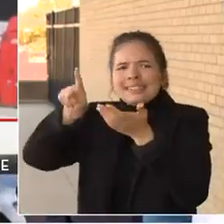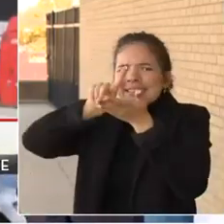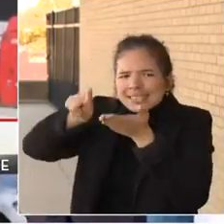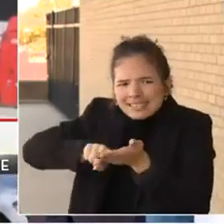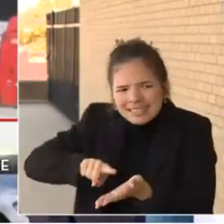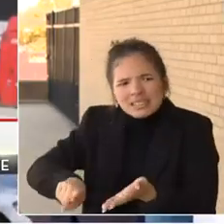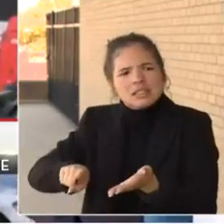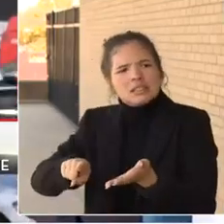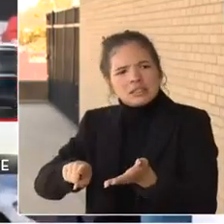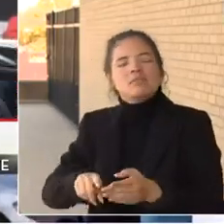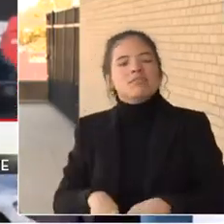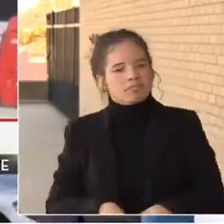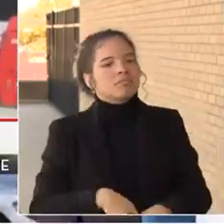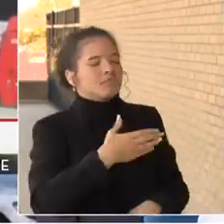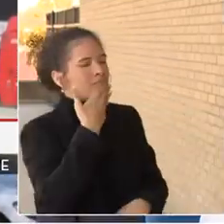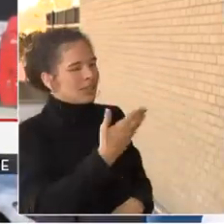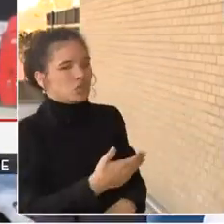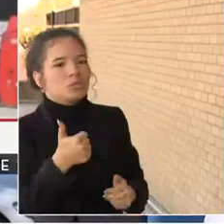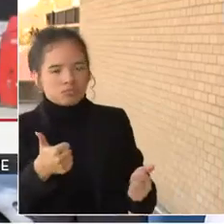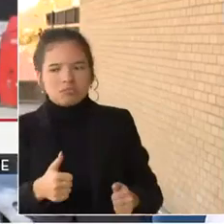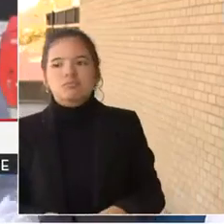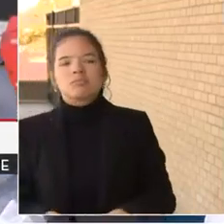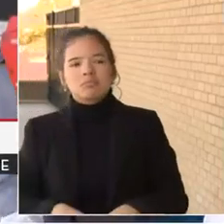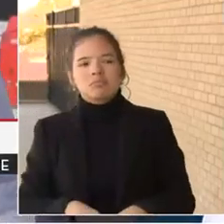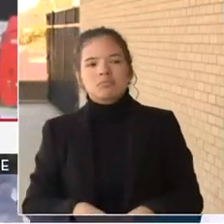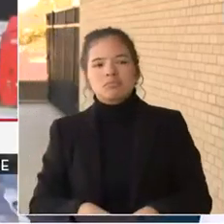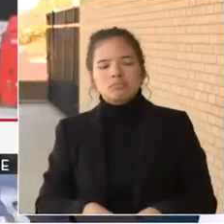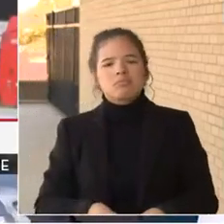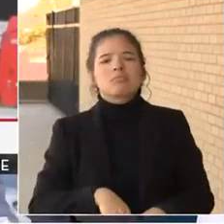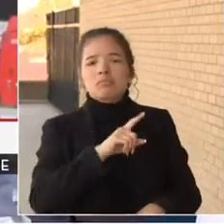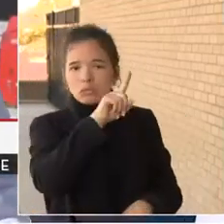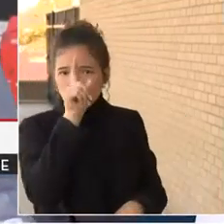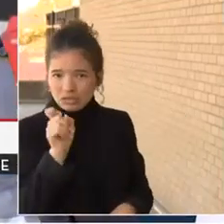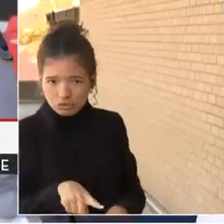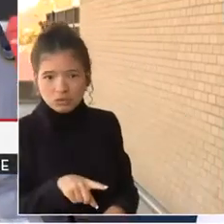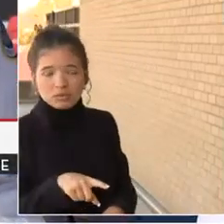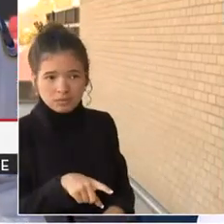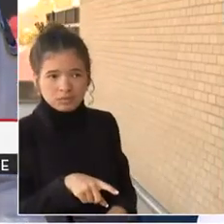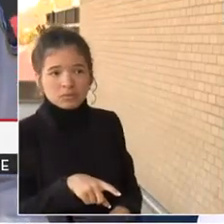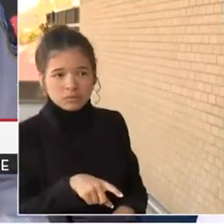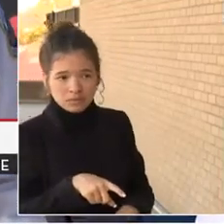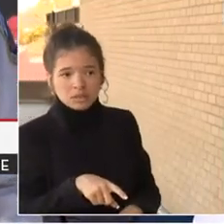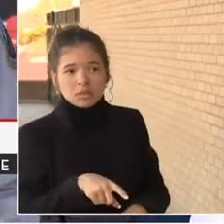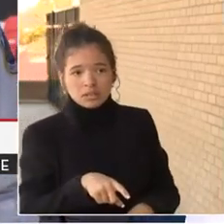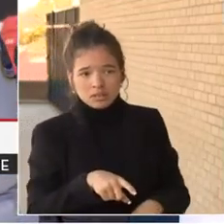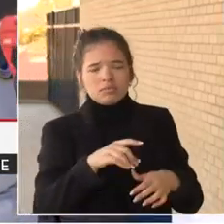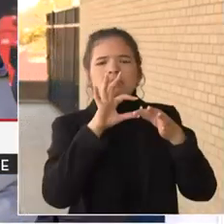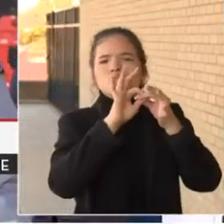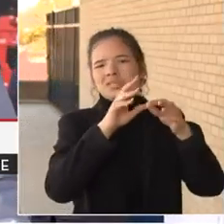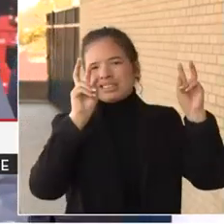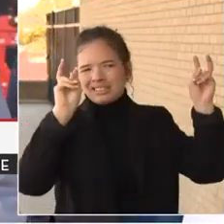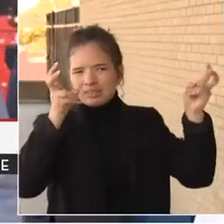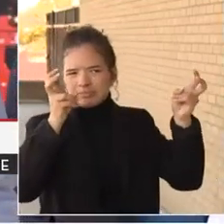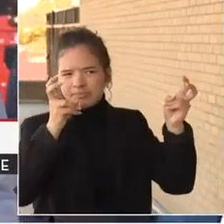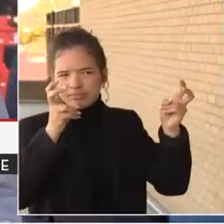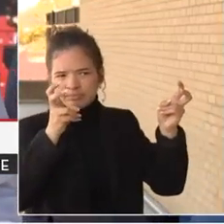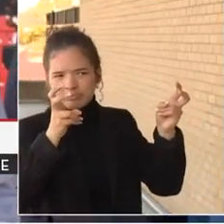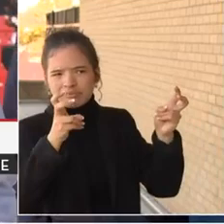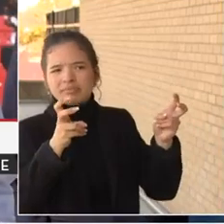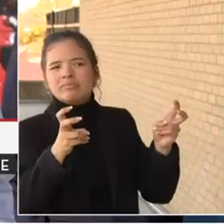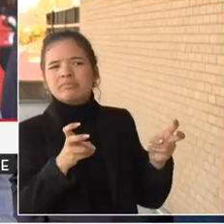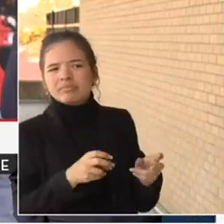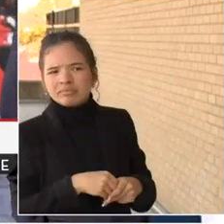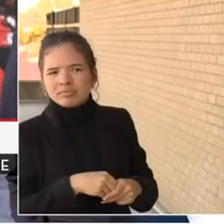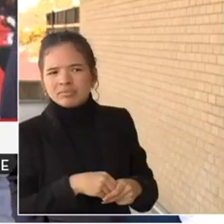Thank you. Mark, on this topic today, can you tell us what kind of success you've been having in making arrests